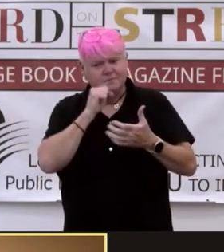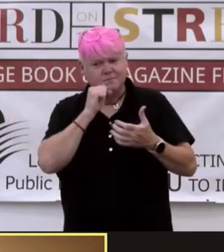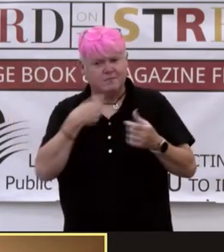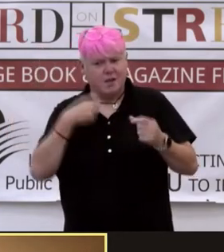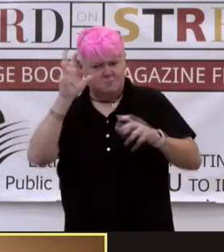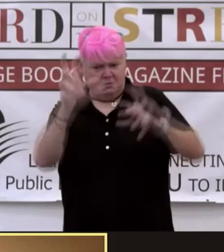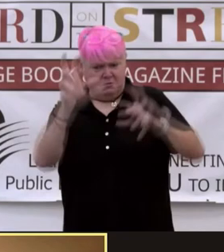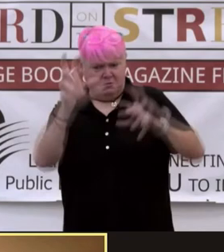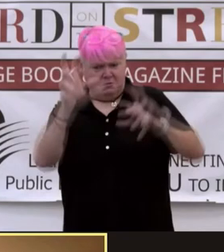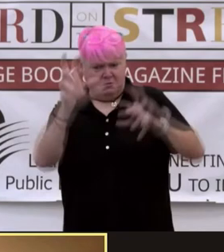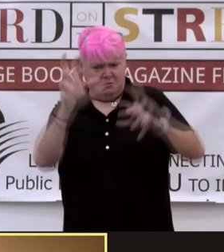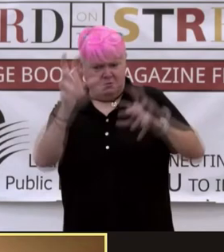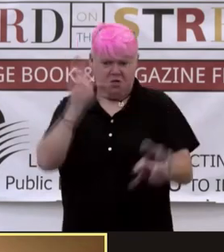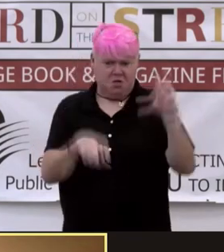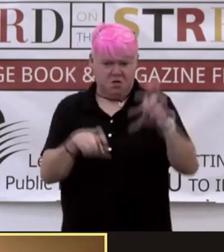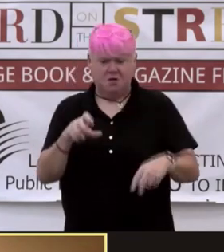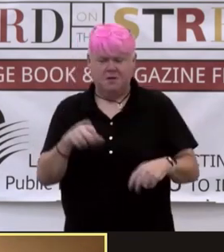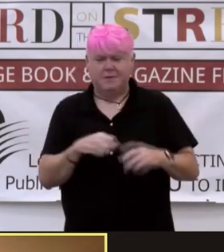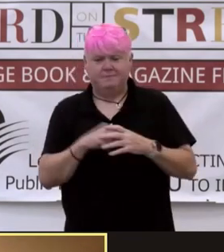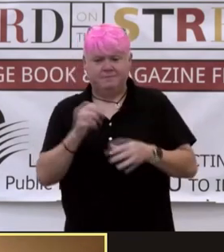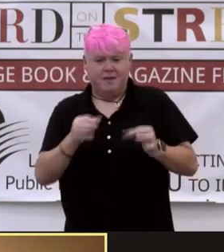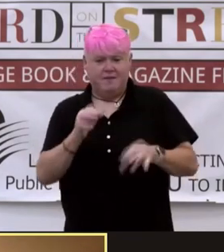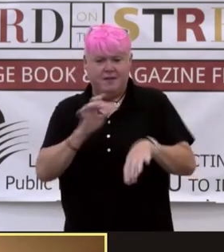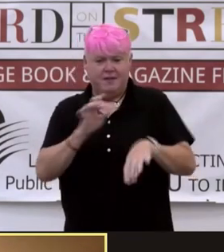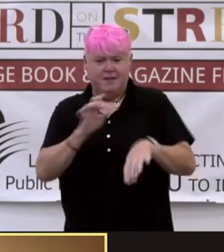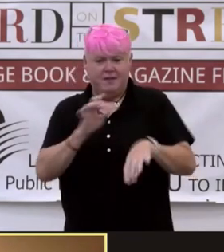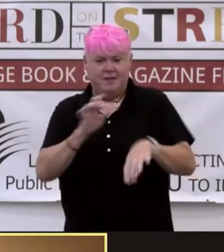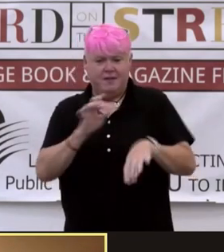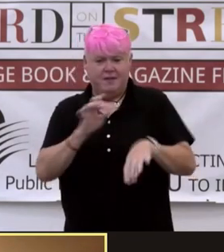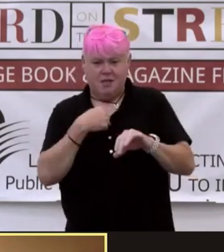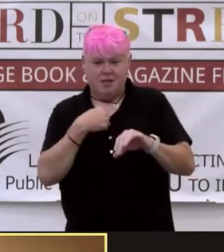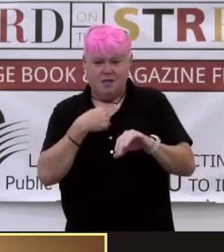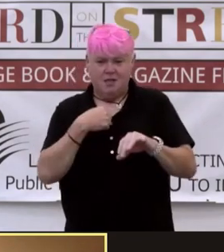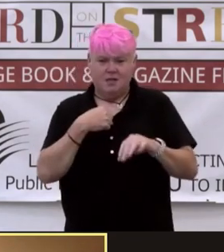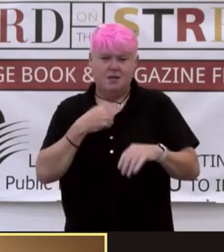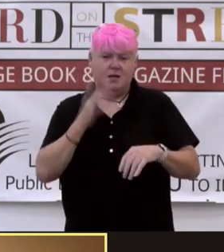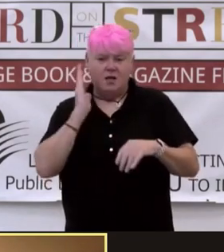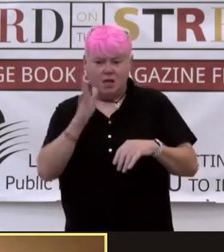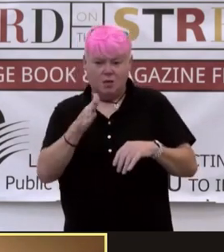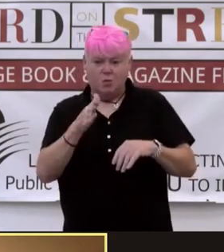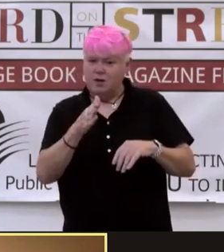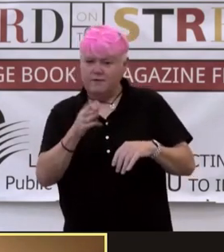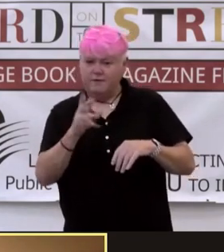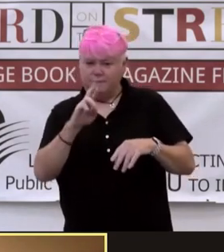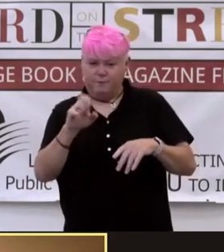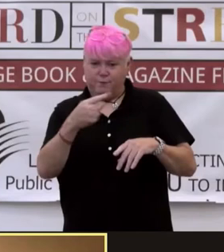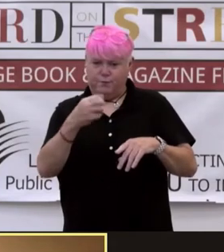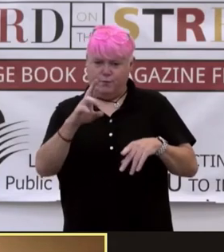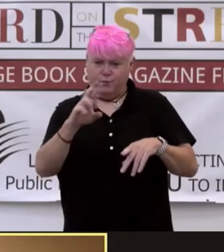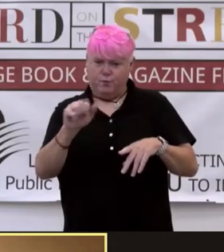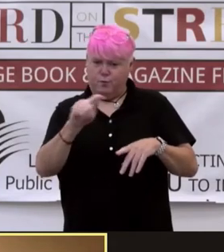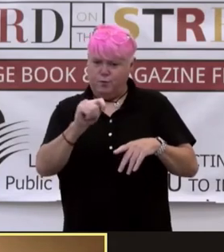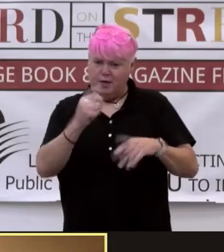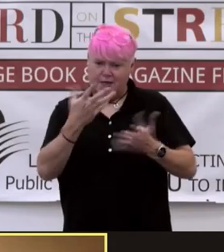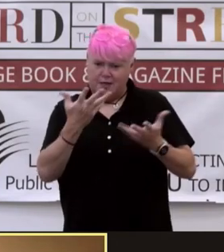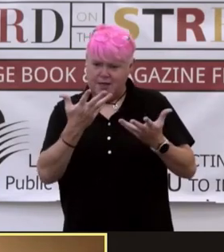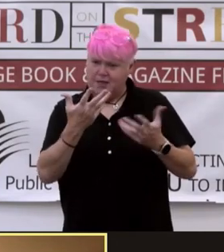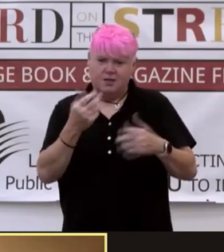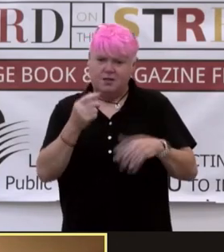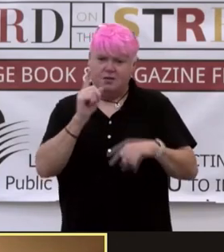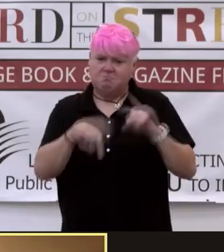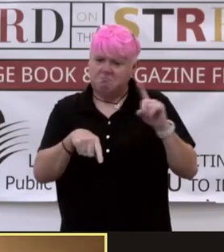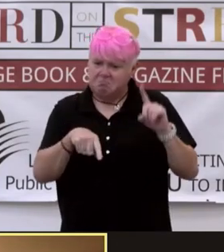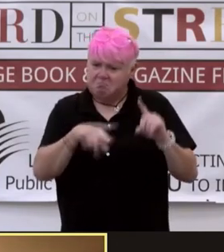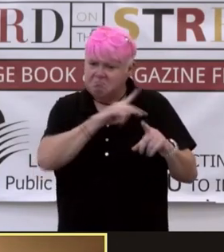Fatima Ghazala bites her. If he had touched me, you would have regretted it. Can you handle the consequences of harming the Rajkumar of Kirat?